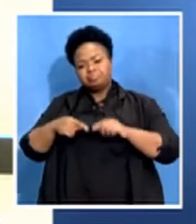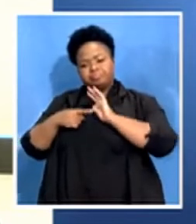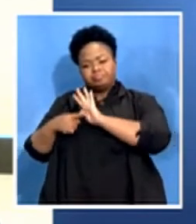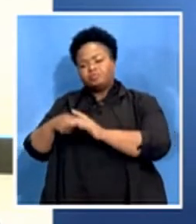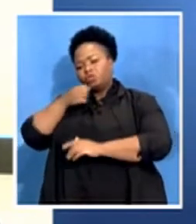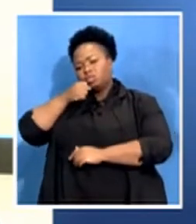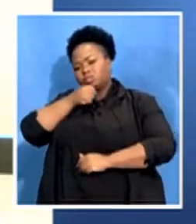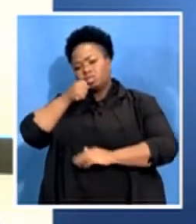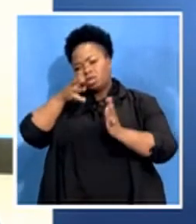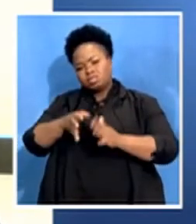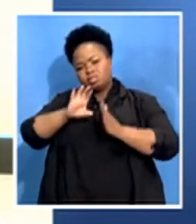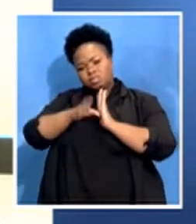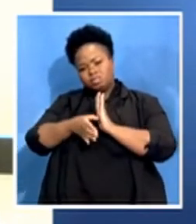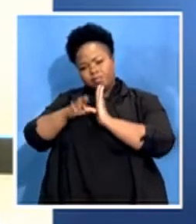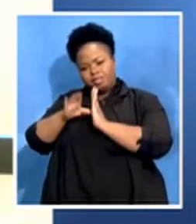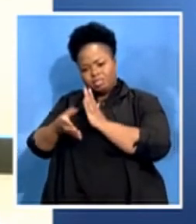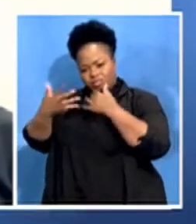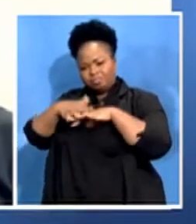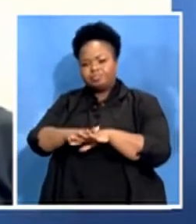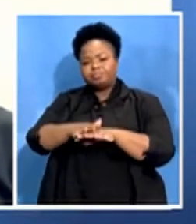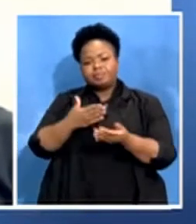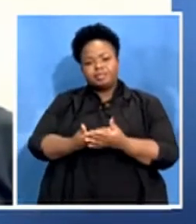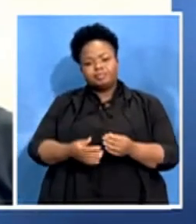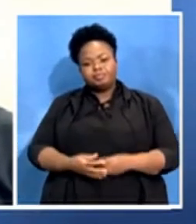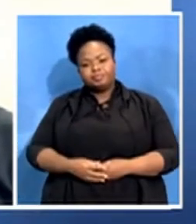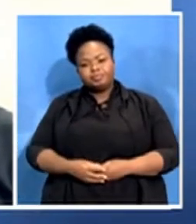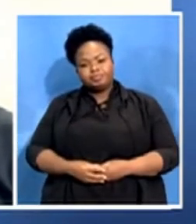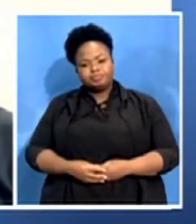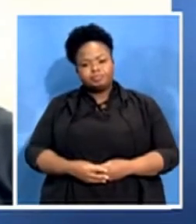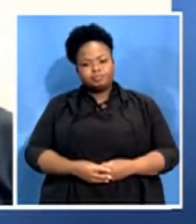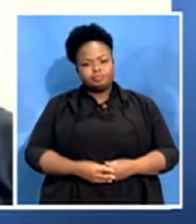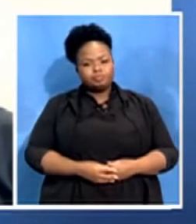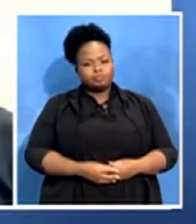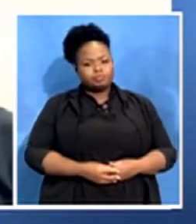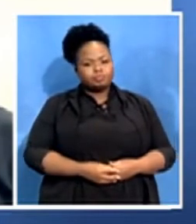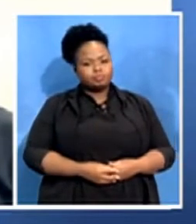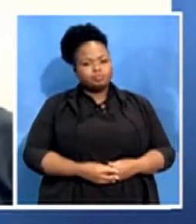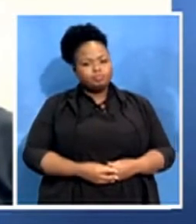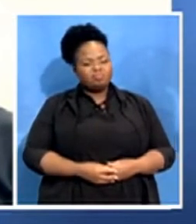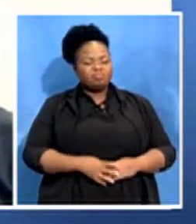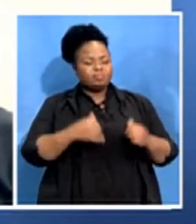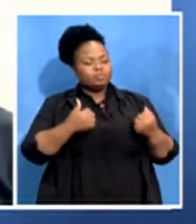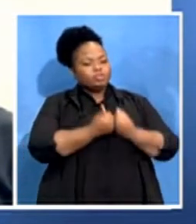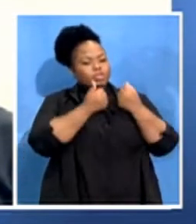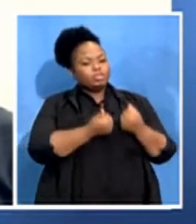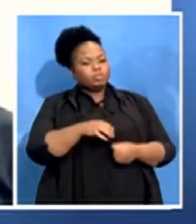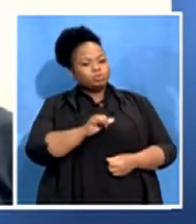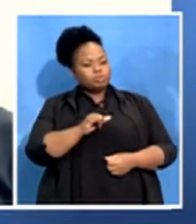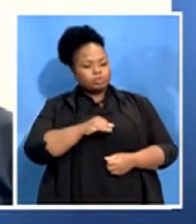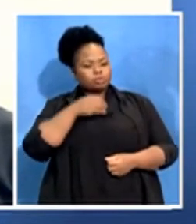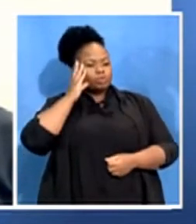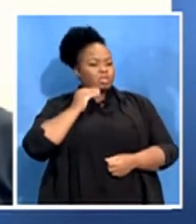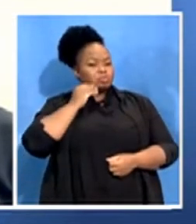economy. Tabani, what challenges do such artists face especially this year